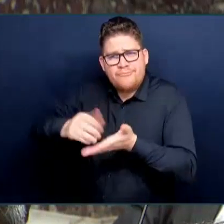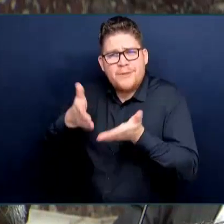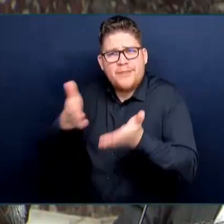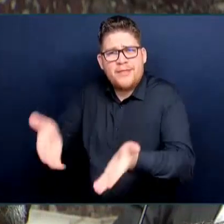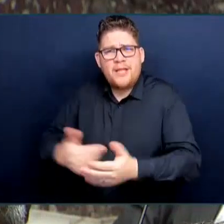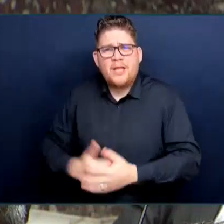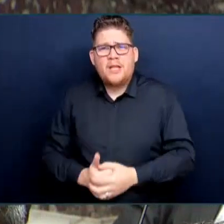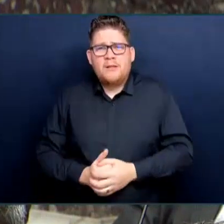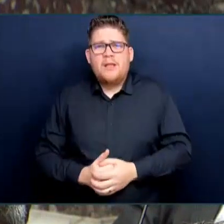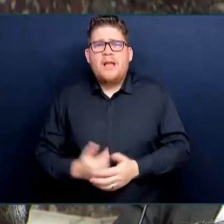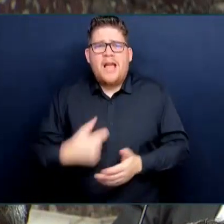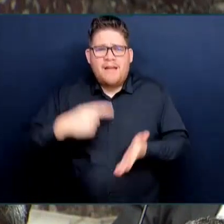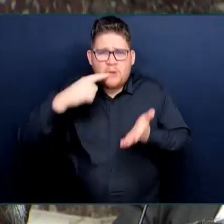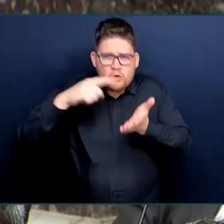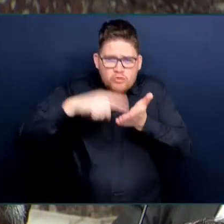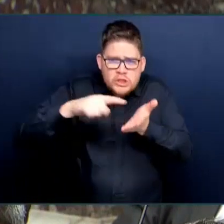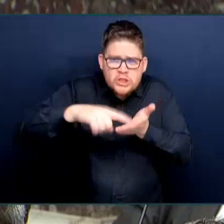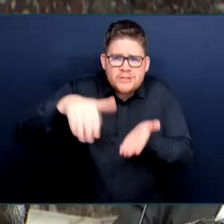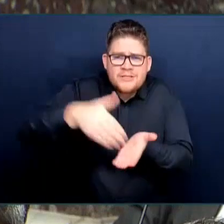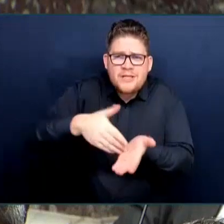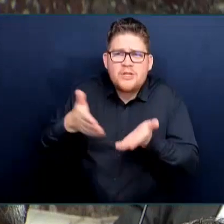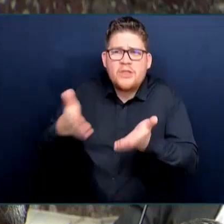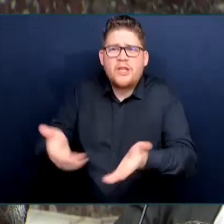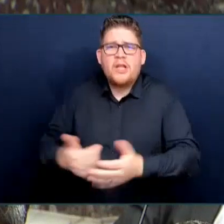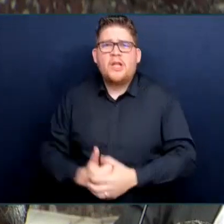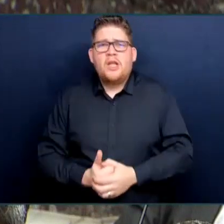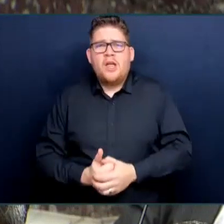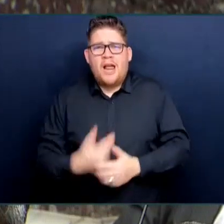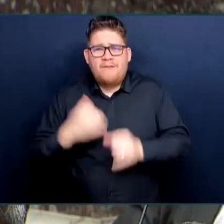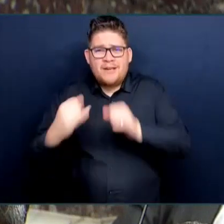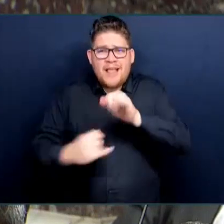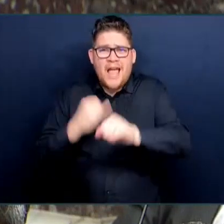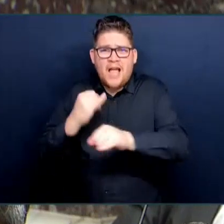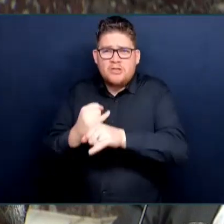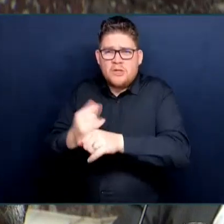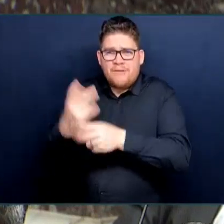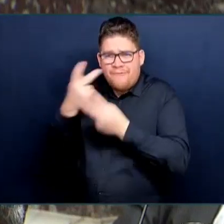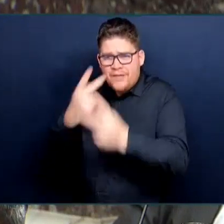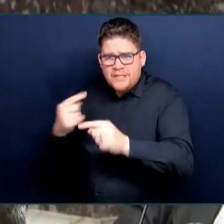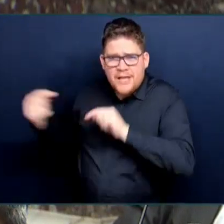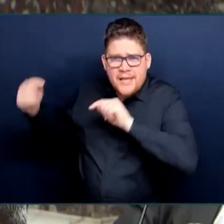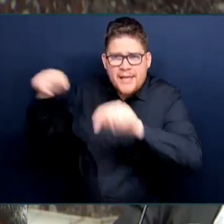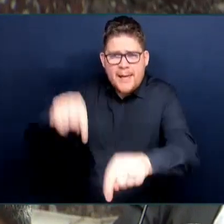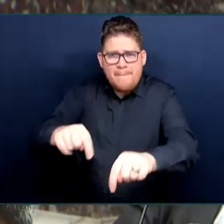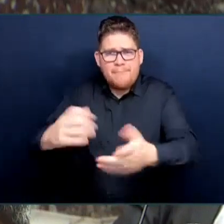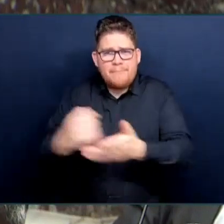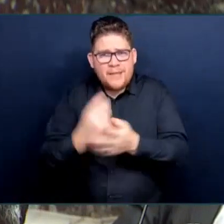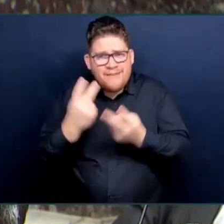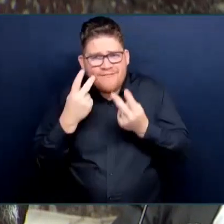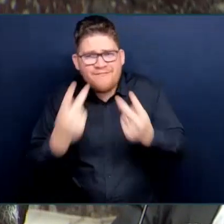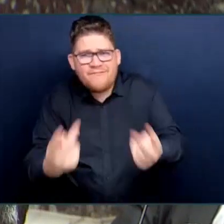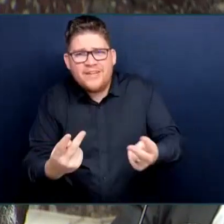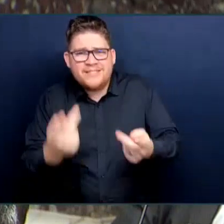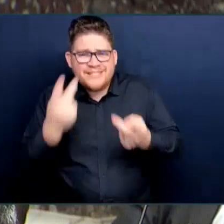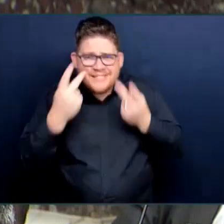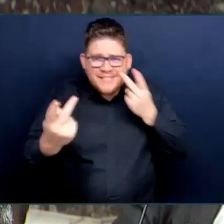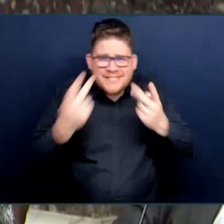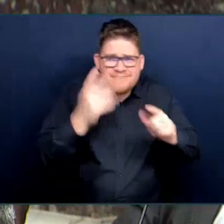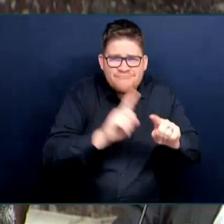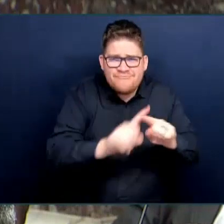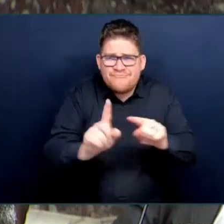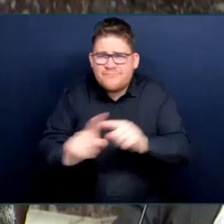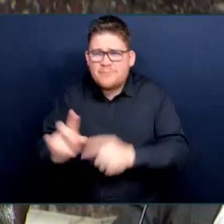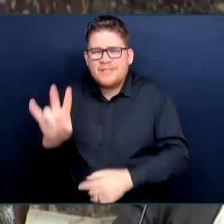international visitors come for. These 7 million artefacts are very diverse. They go from an 11,000